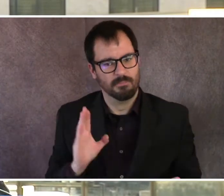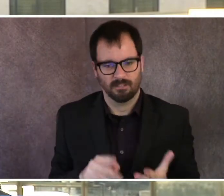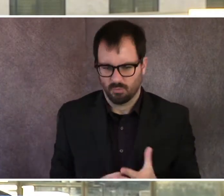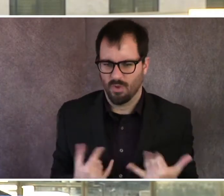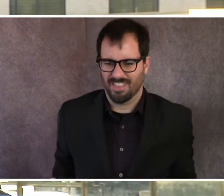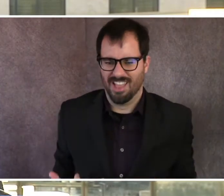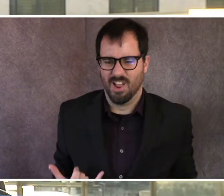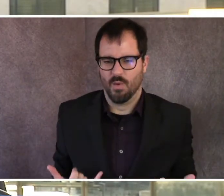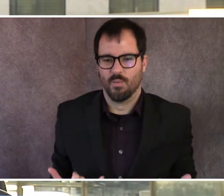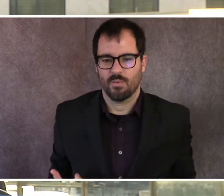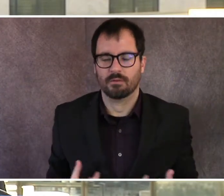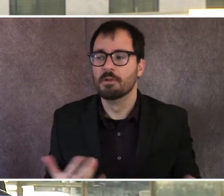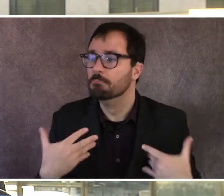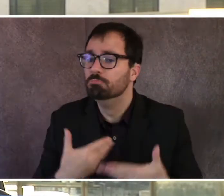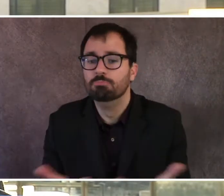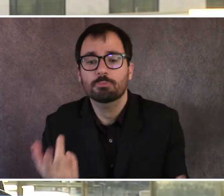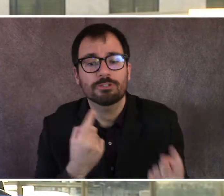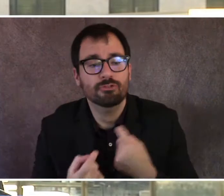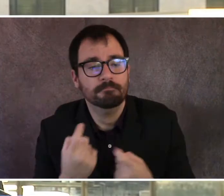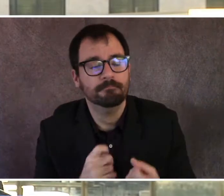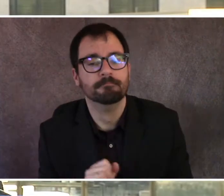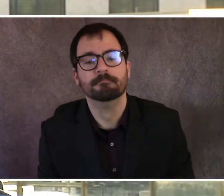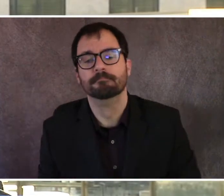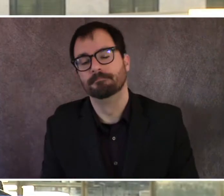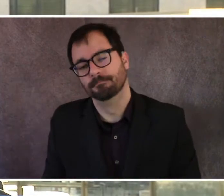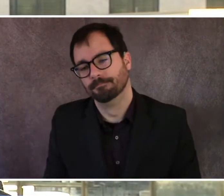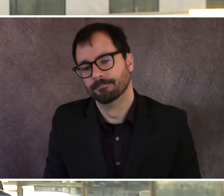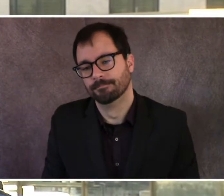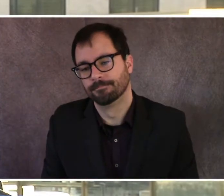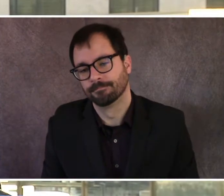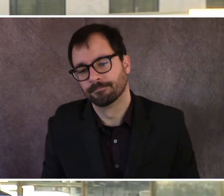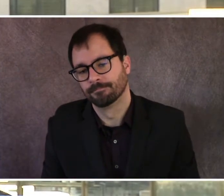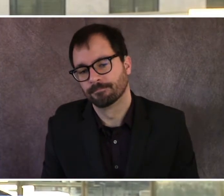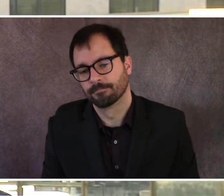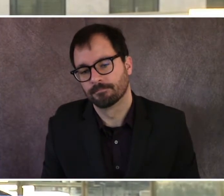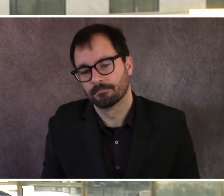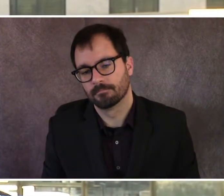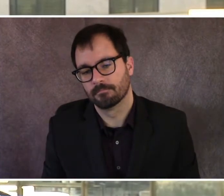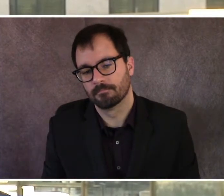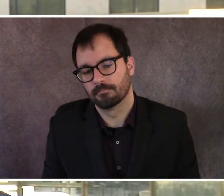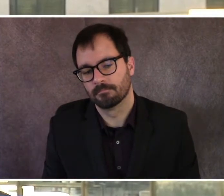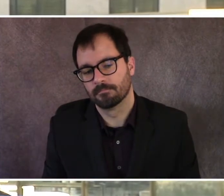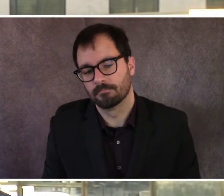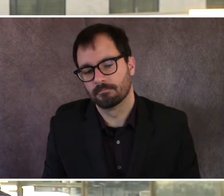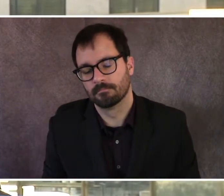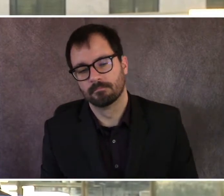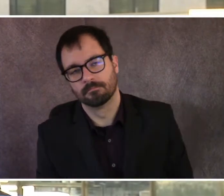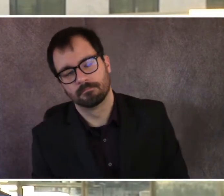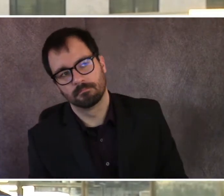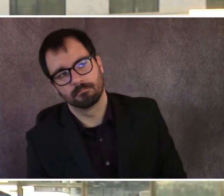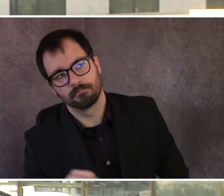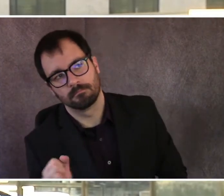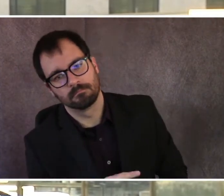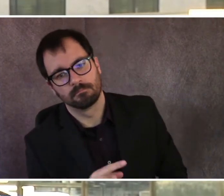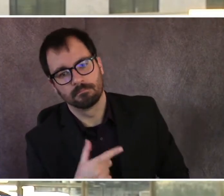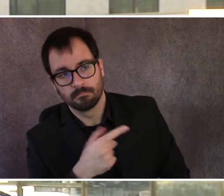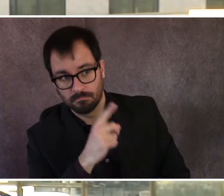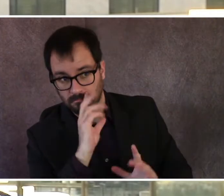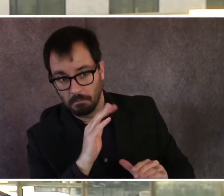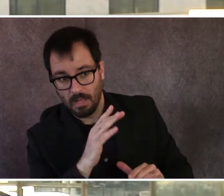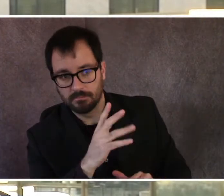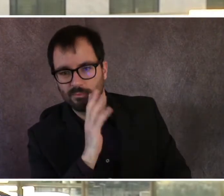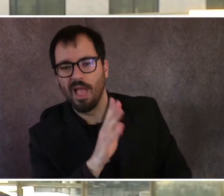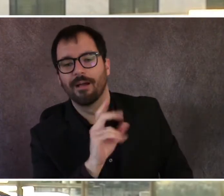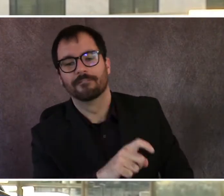Do you anticipate any sort of a rollback anytime soon? It sounds like the city's heading in the right direction. The